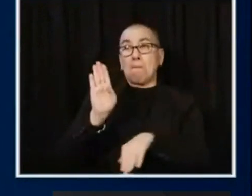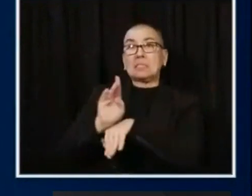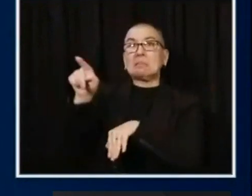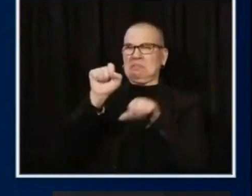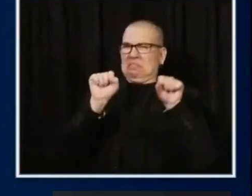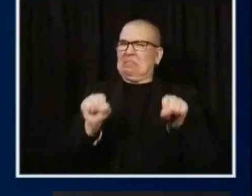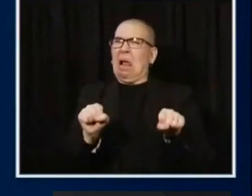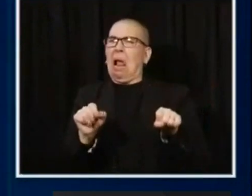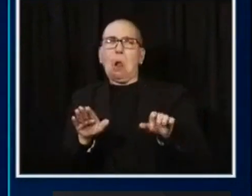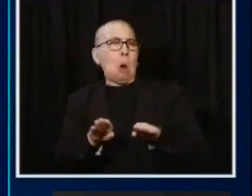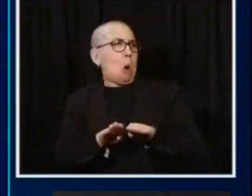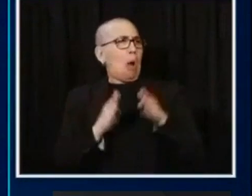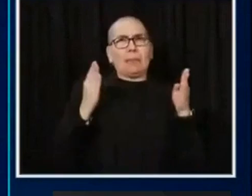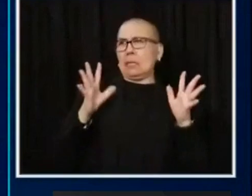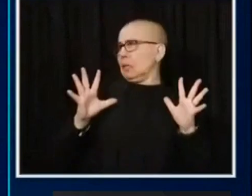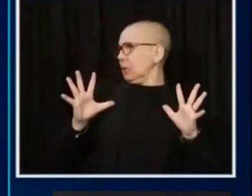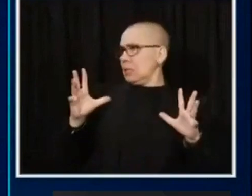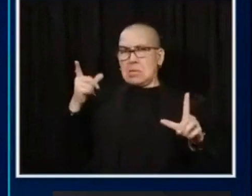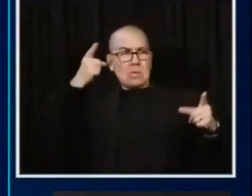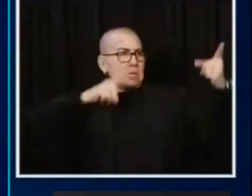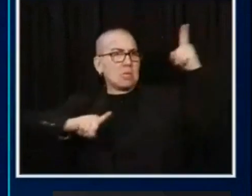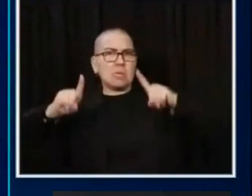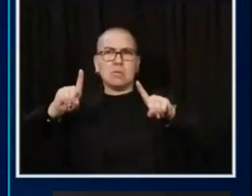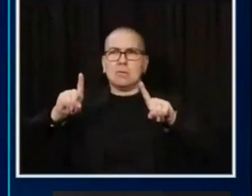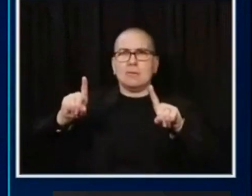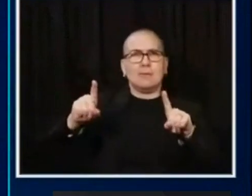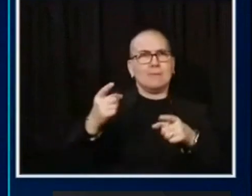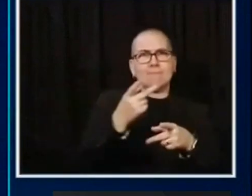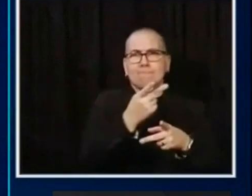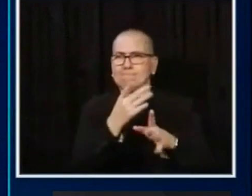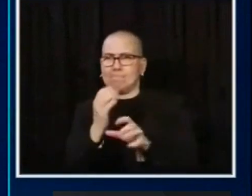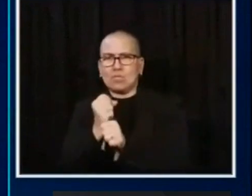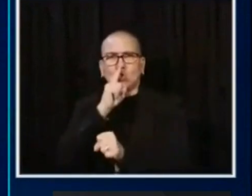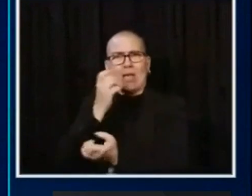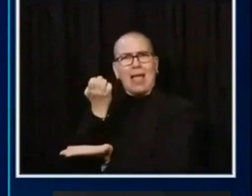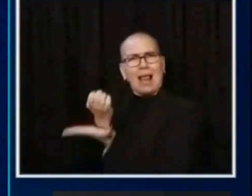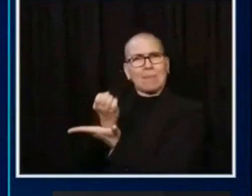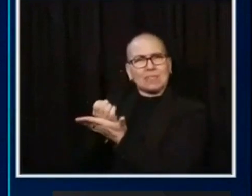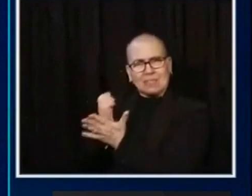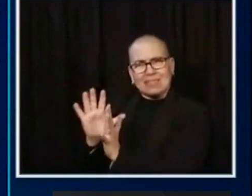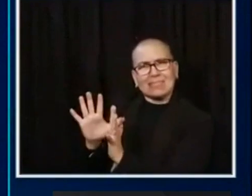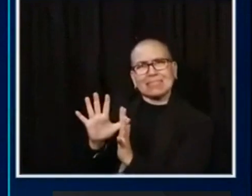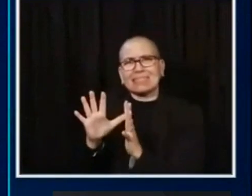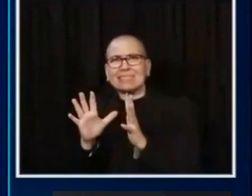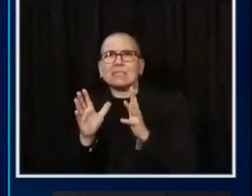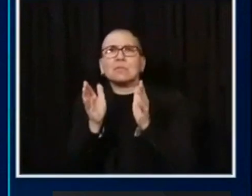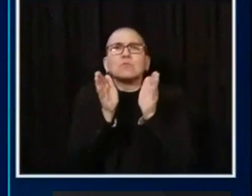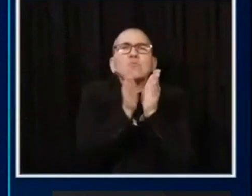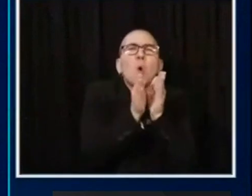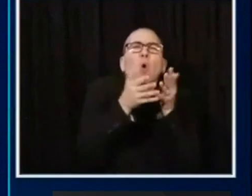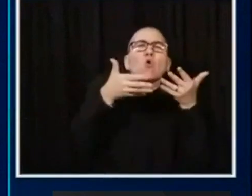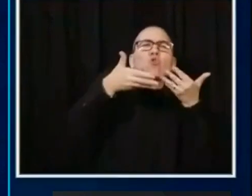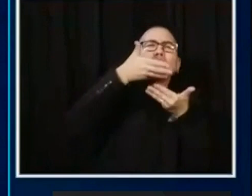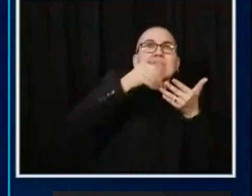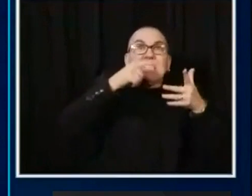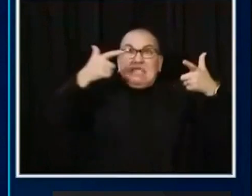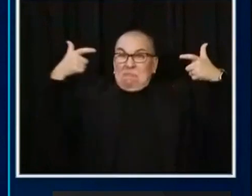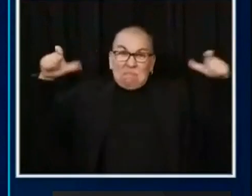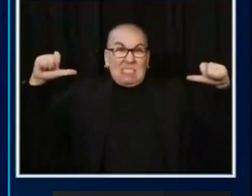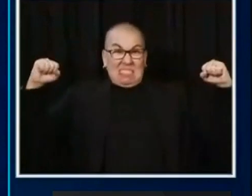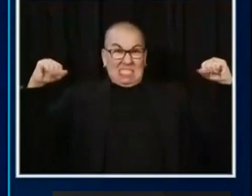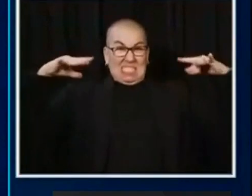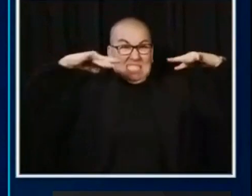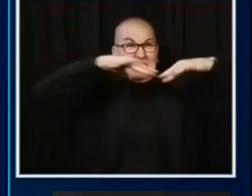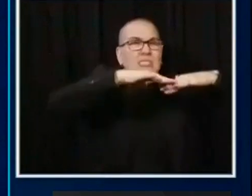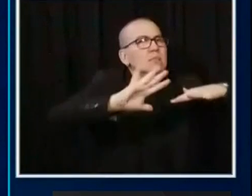to that well-being as well as the economy. Small social gatherings. Again, keeping the household small, not mixing. We still know this is a major